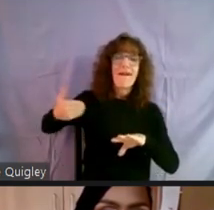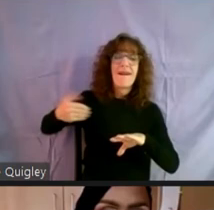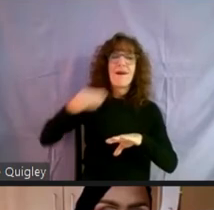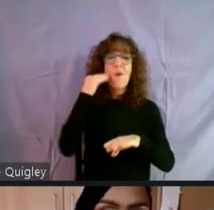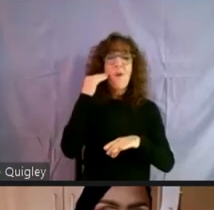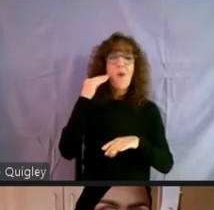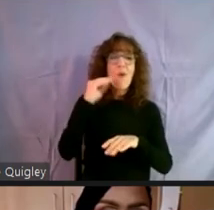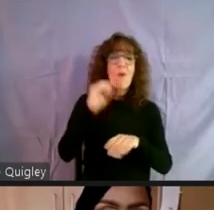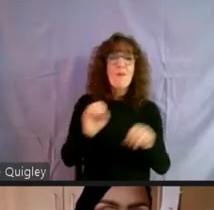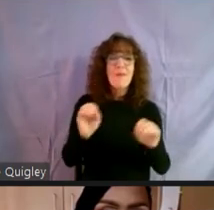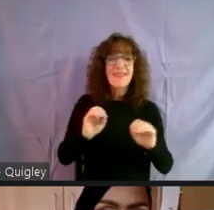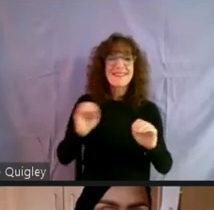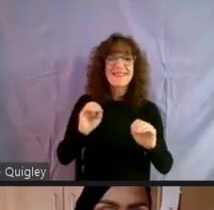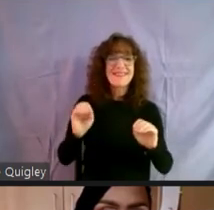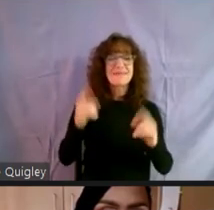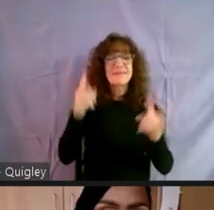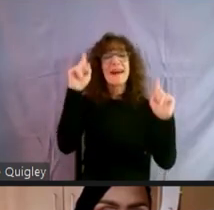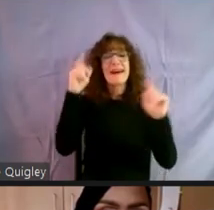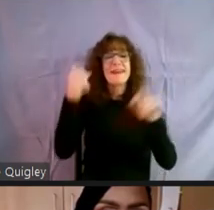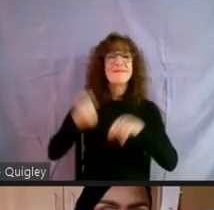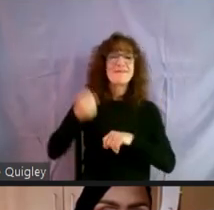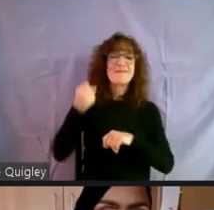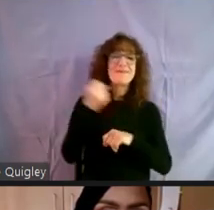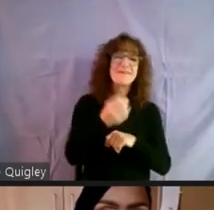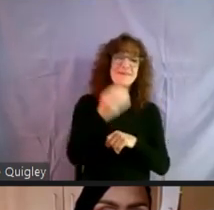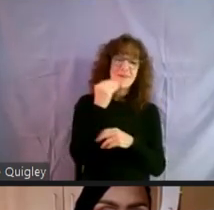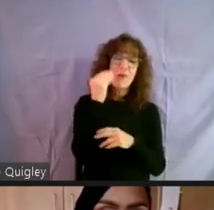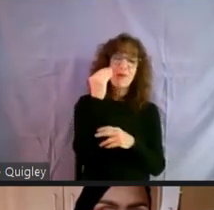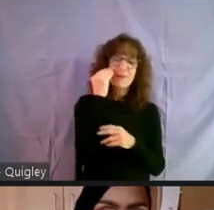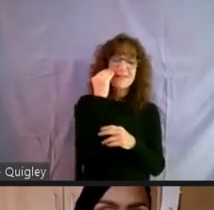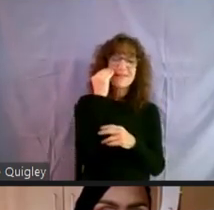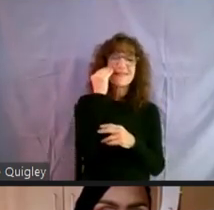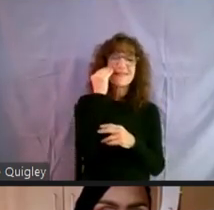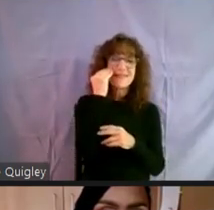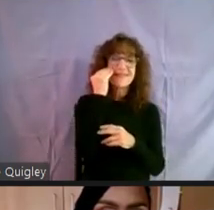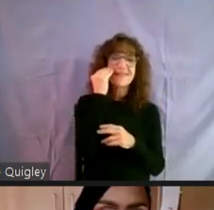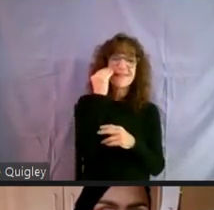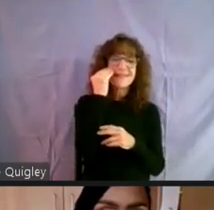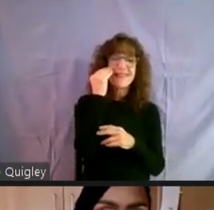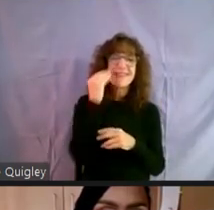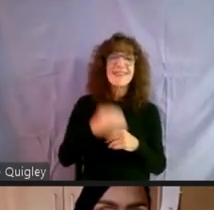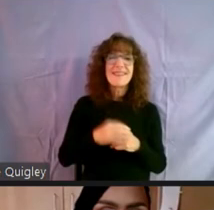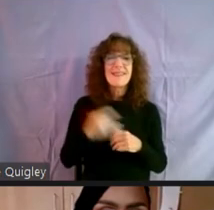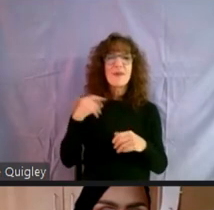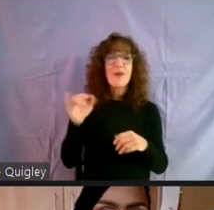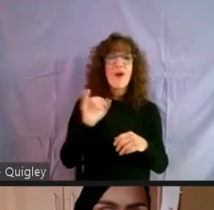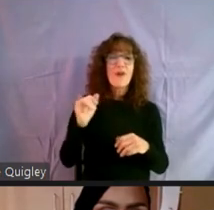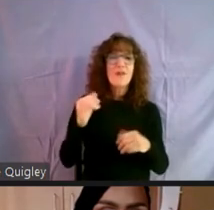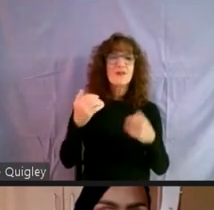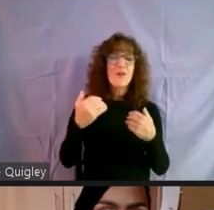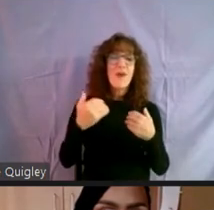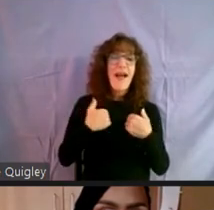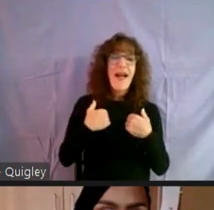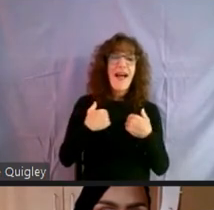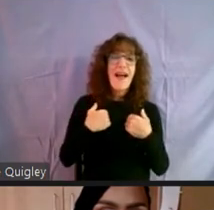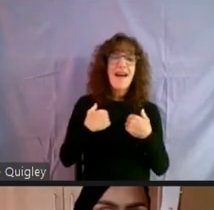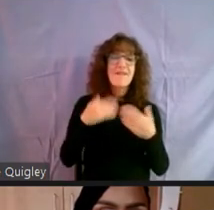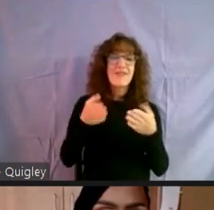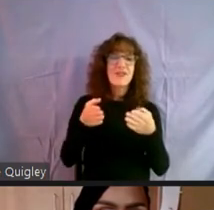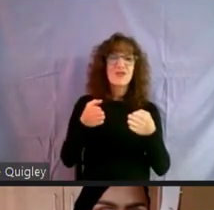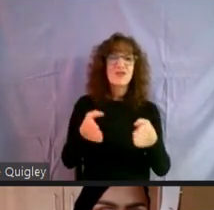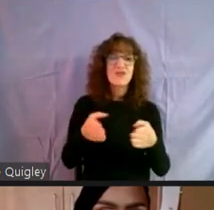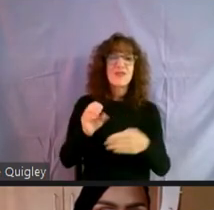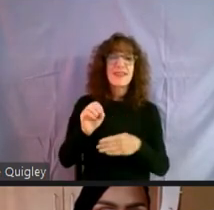and to actually get them into, um, housing, um, for that, right. And we also have a street outreach, uh,